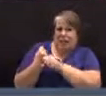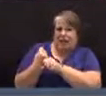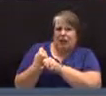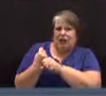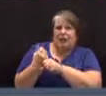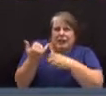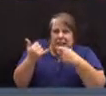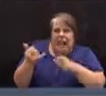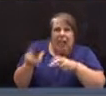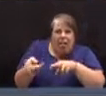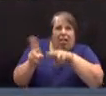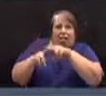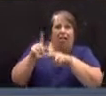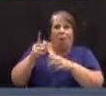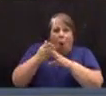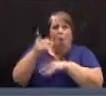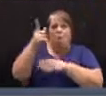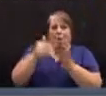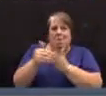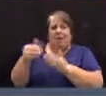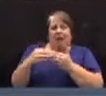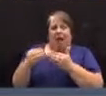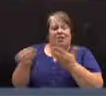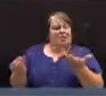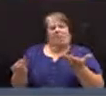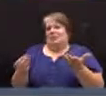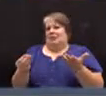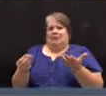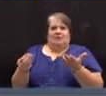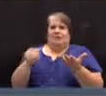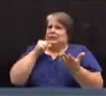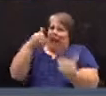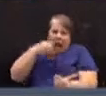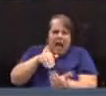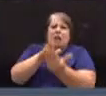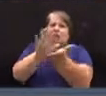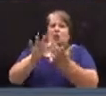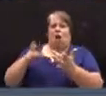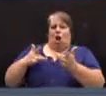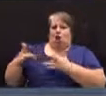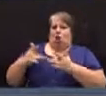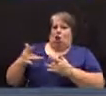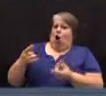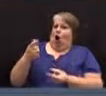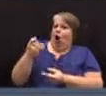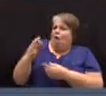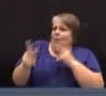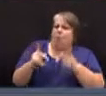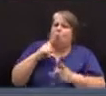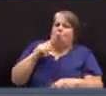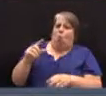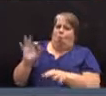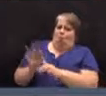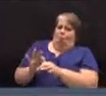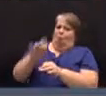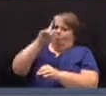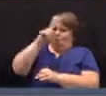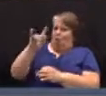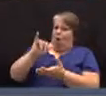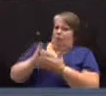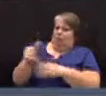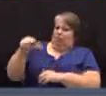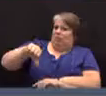go up, you know, over $1 million. This does not address the concerns of the people who voted for the referendum.